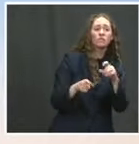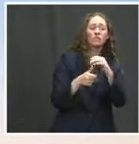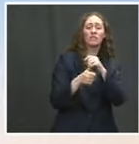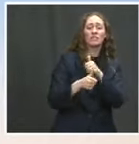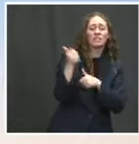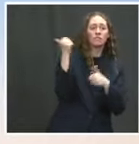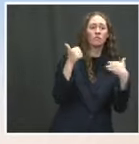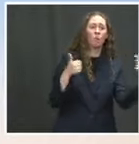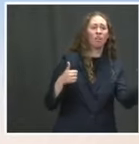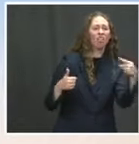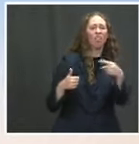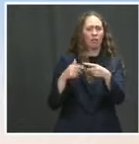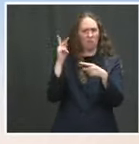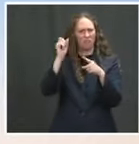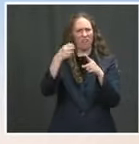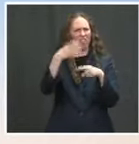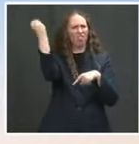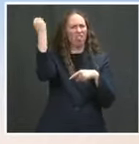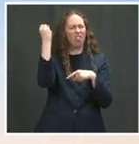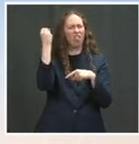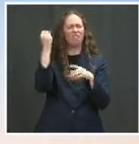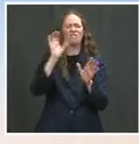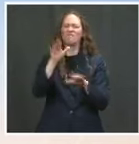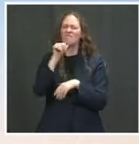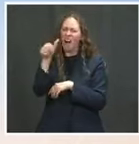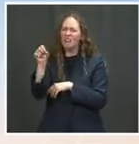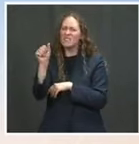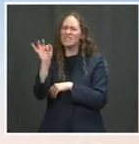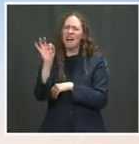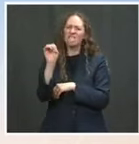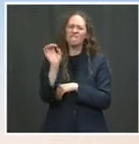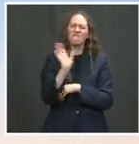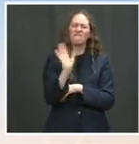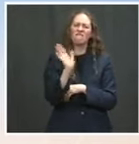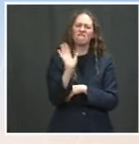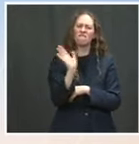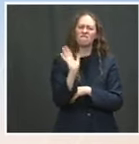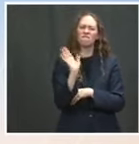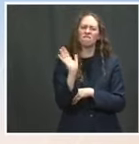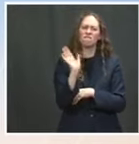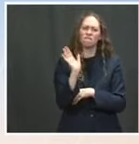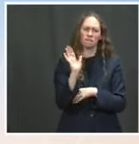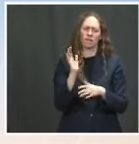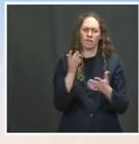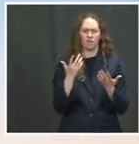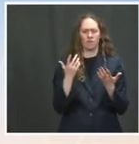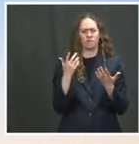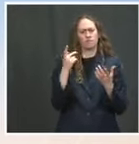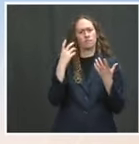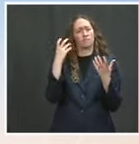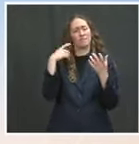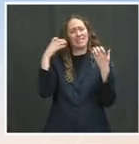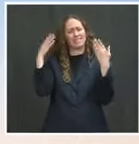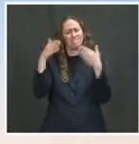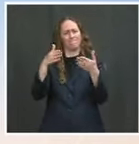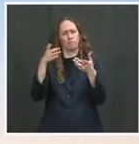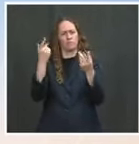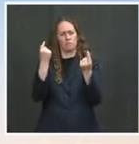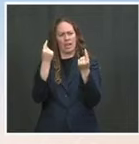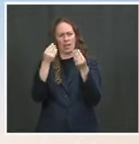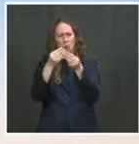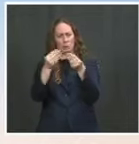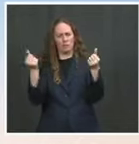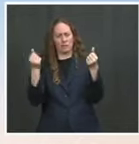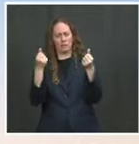circumstances. And again just to reiterate our focus remains on solutions on ensuring we're expediting processing we're getting kids into safe and